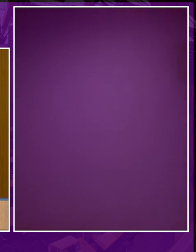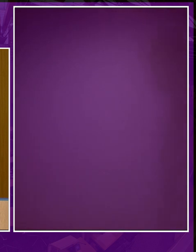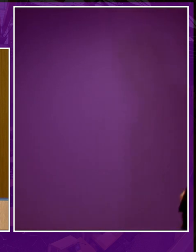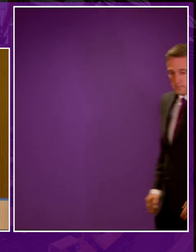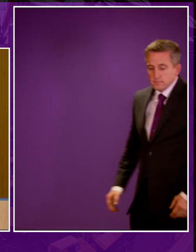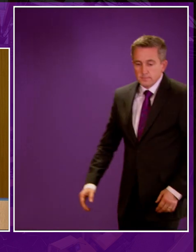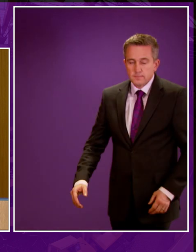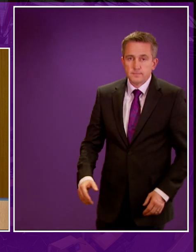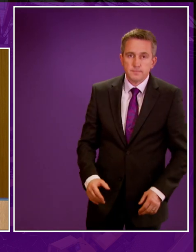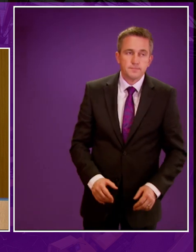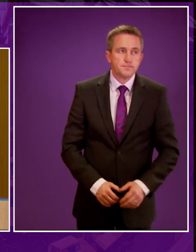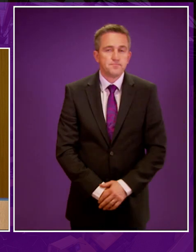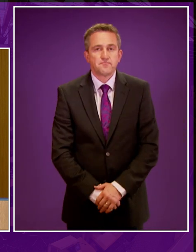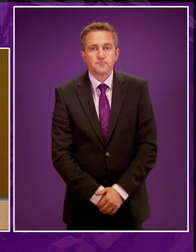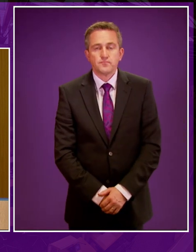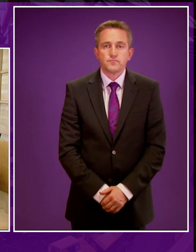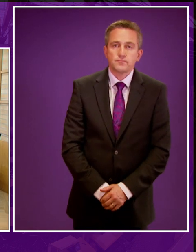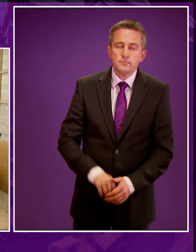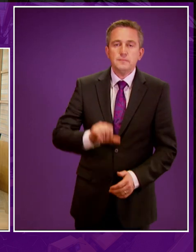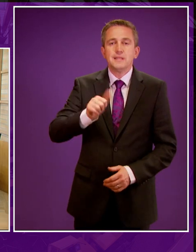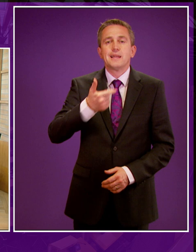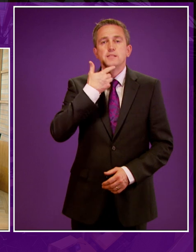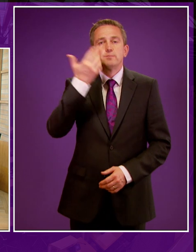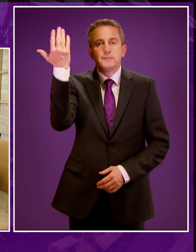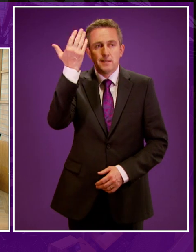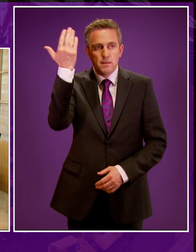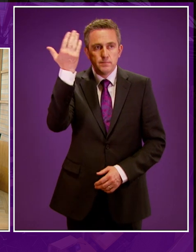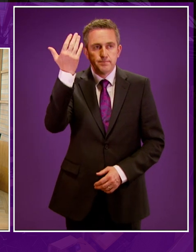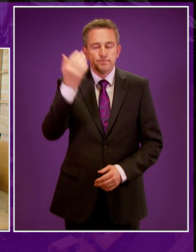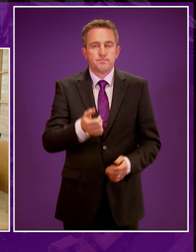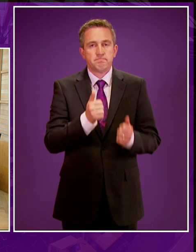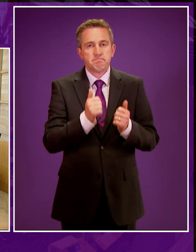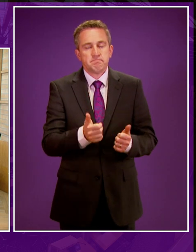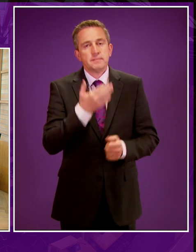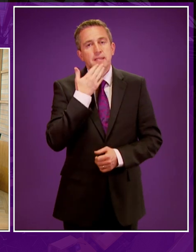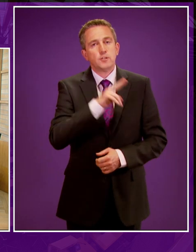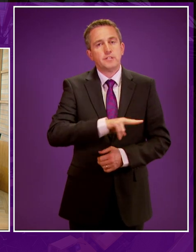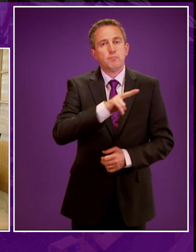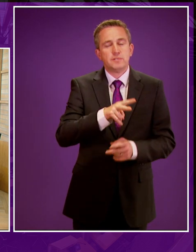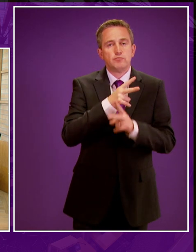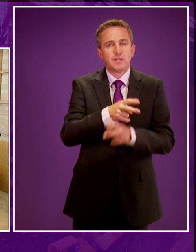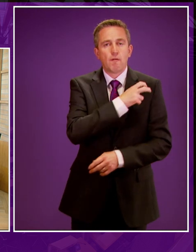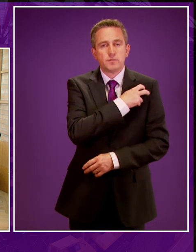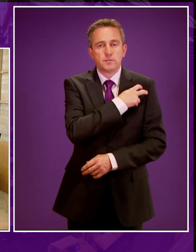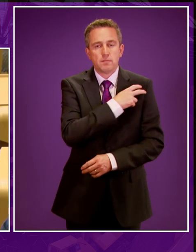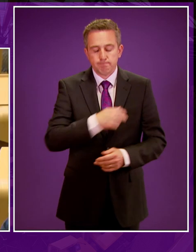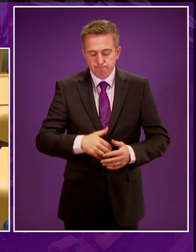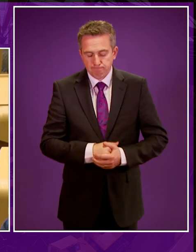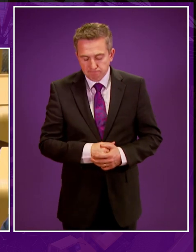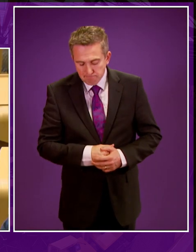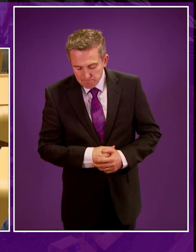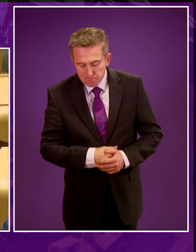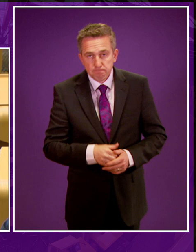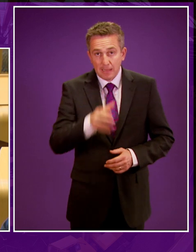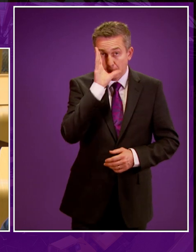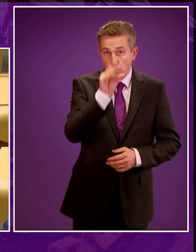I call Dean Lockhart, followed by Christina McKelvie. Thank you, Deputy Presenting Officer. I refer to my register of interest in